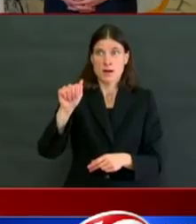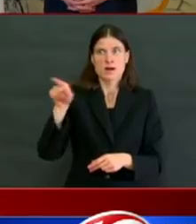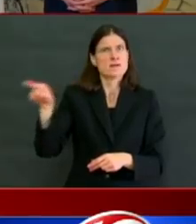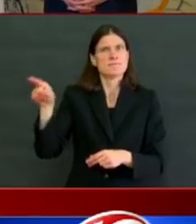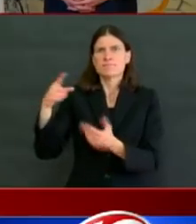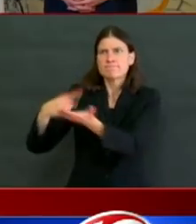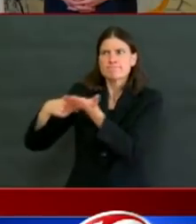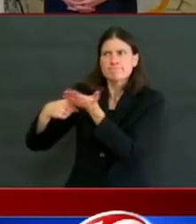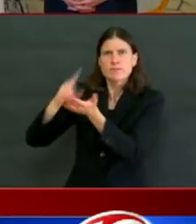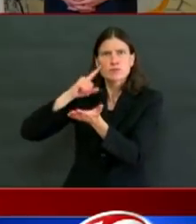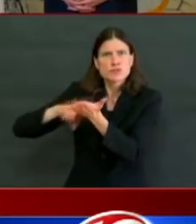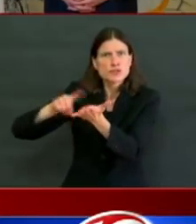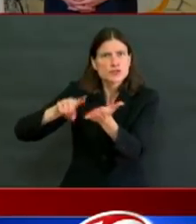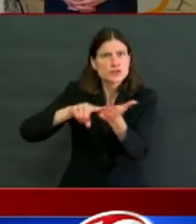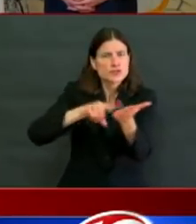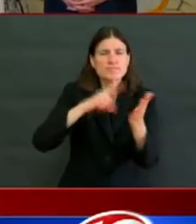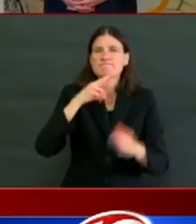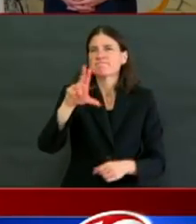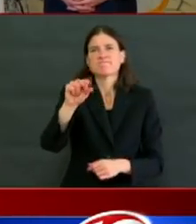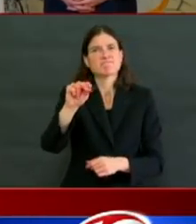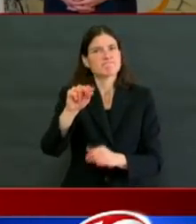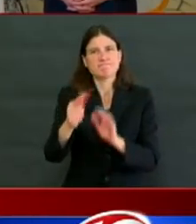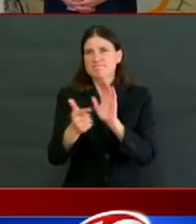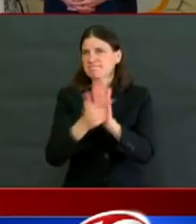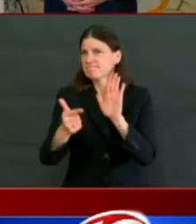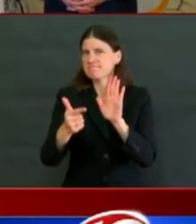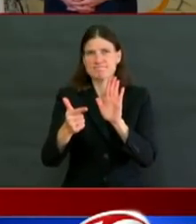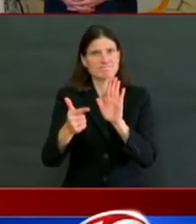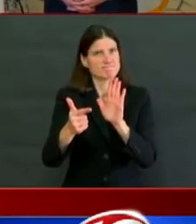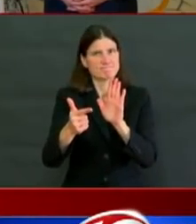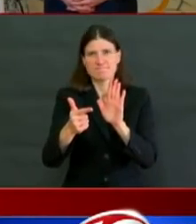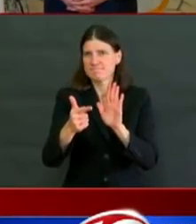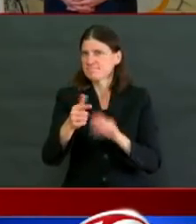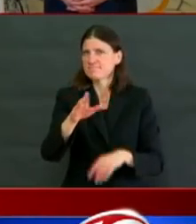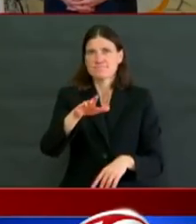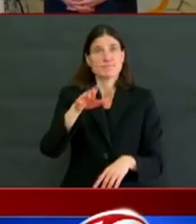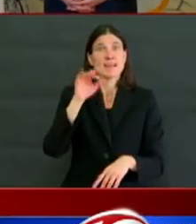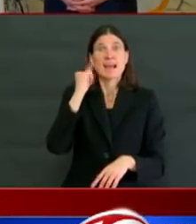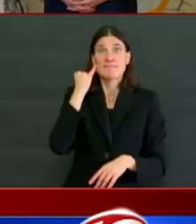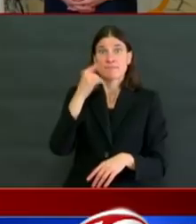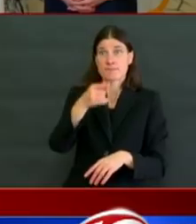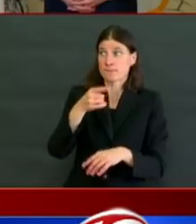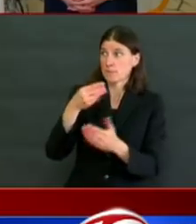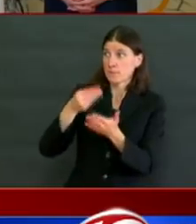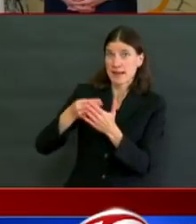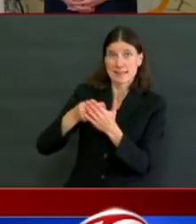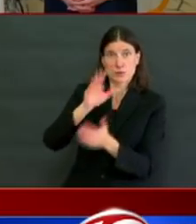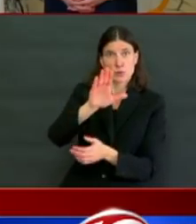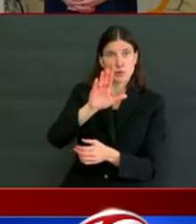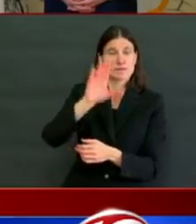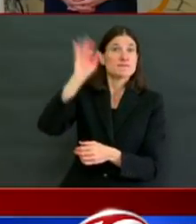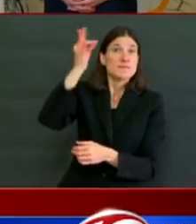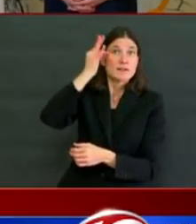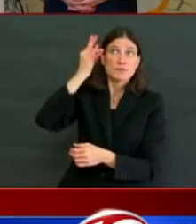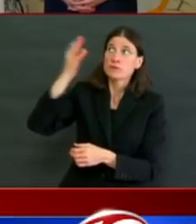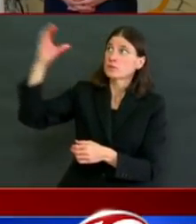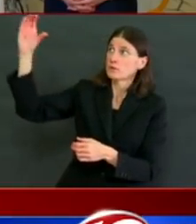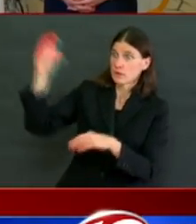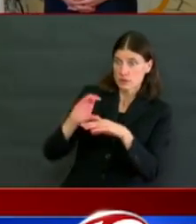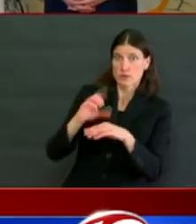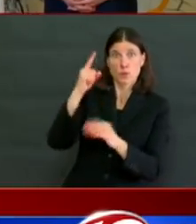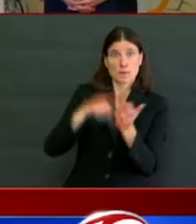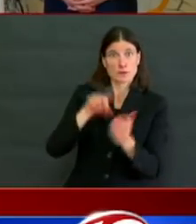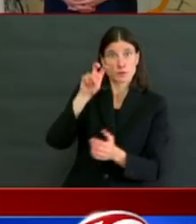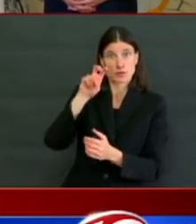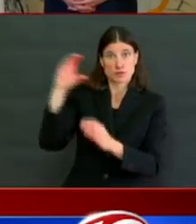to access people's stimulus checks. The CARES Act does not allow for that and he's prepared to protect you